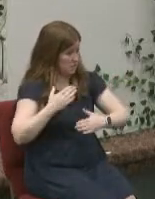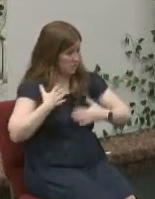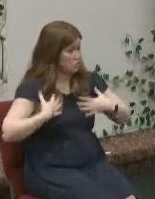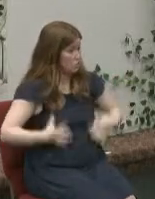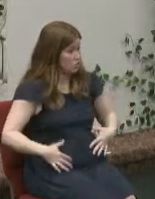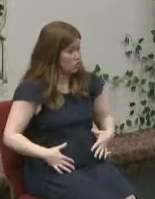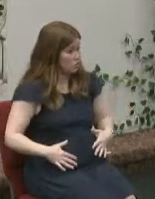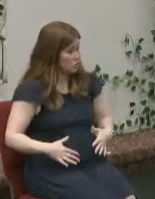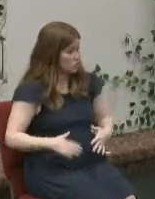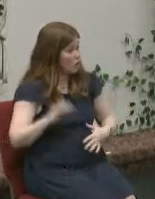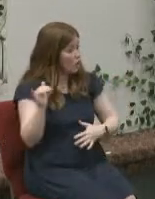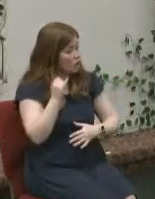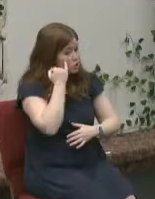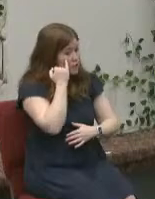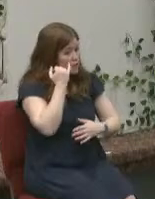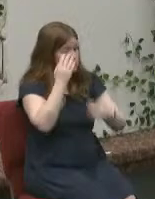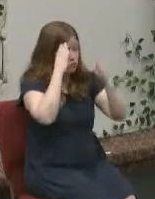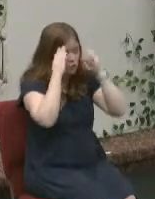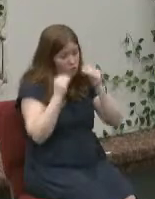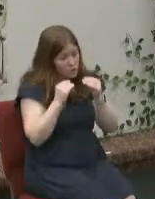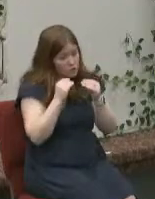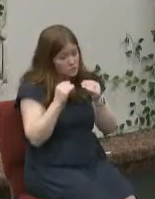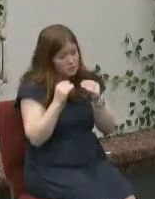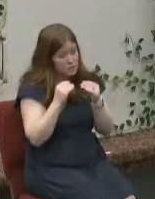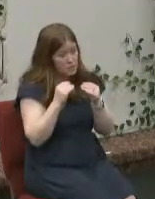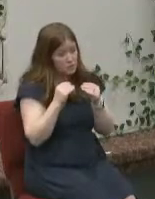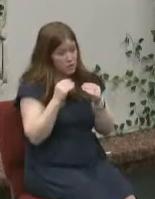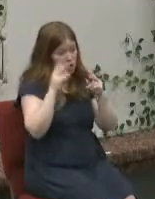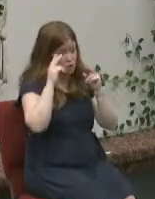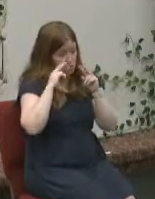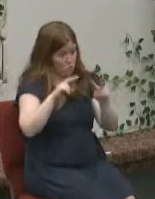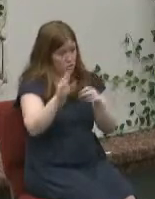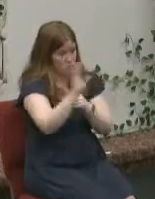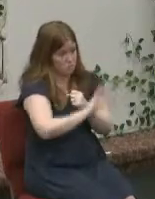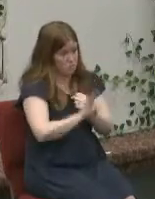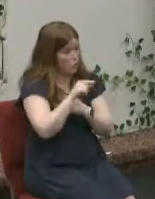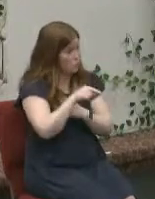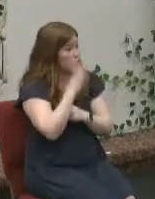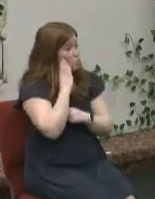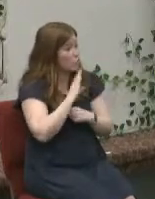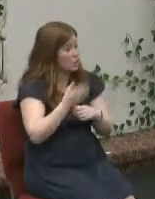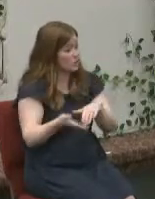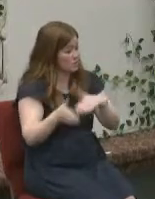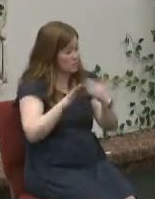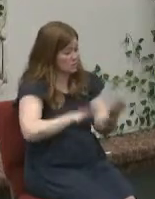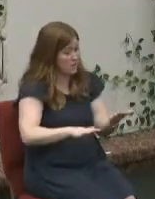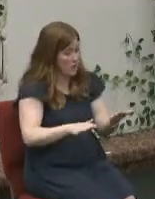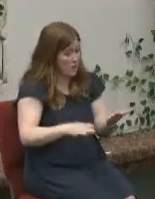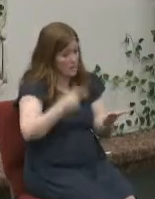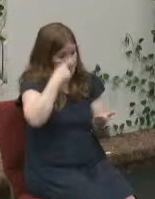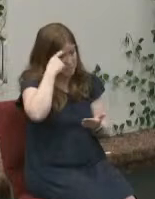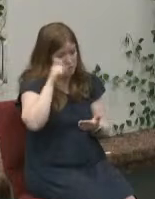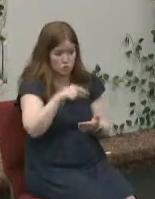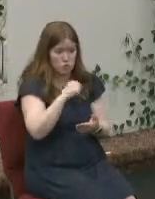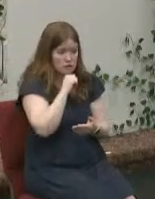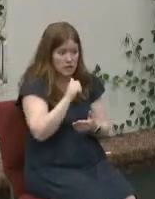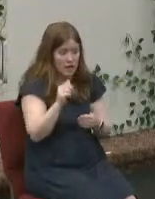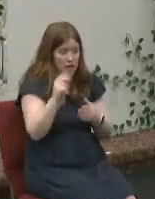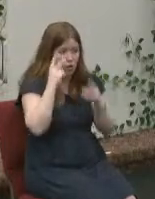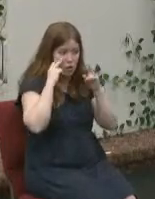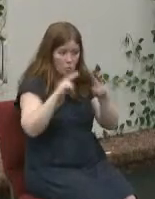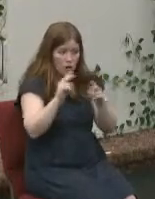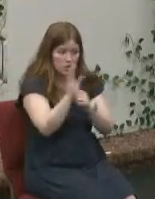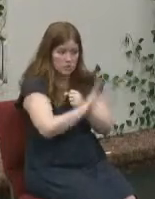also if you fall asleep on duty not only you will die but because of your incompetence or neglect every